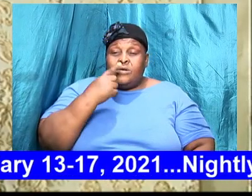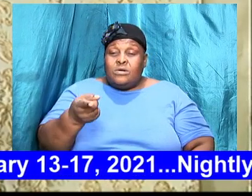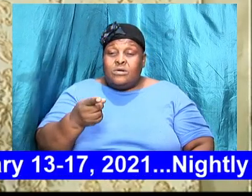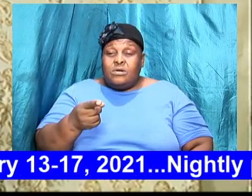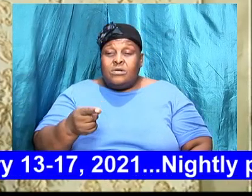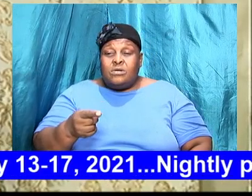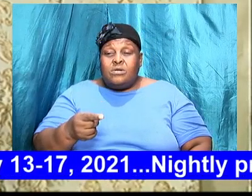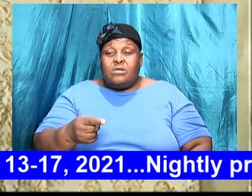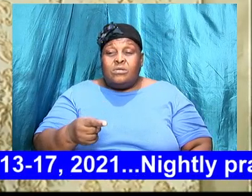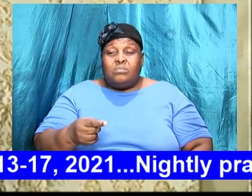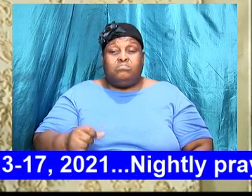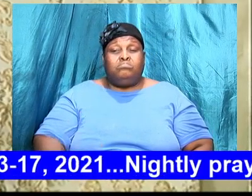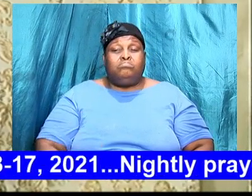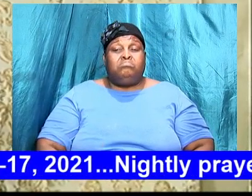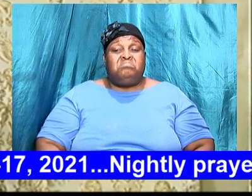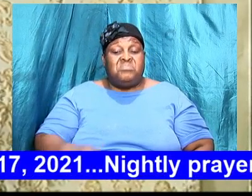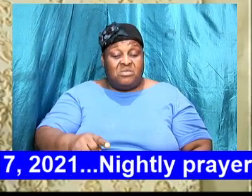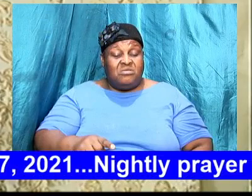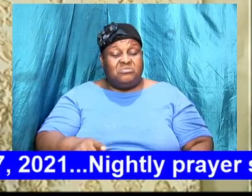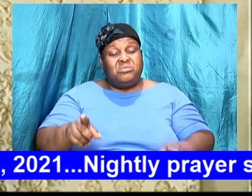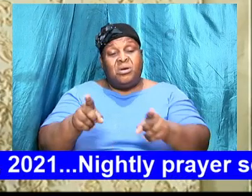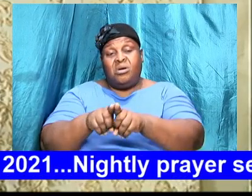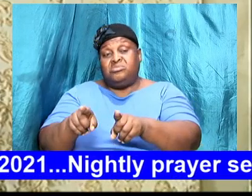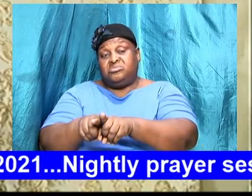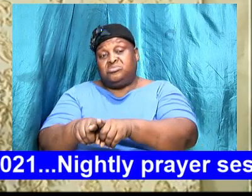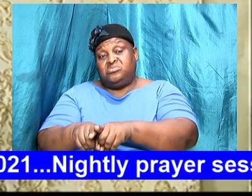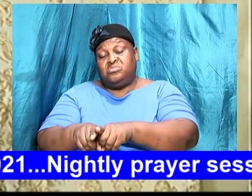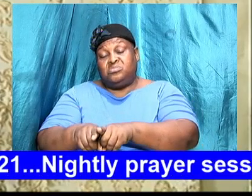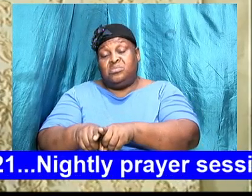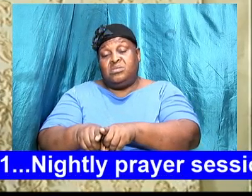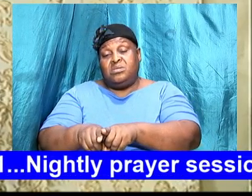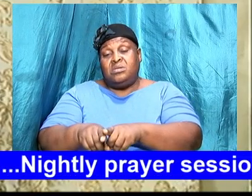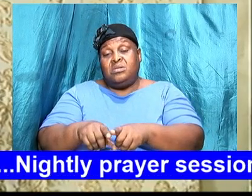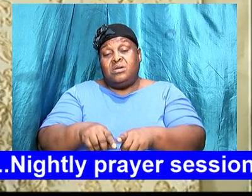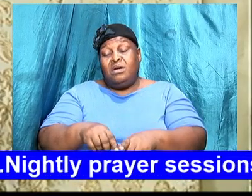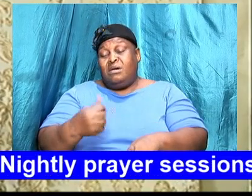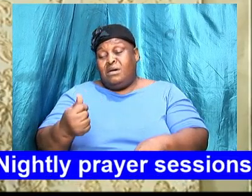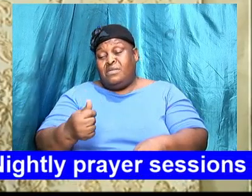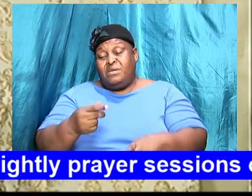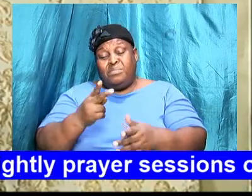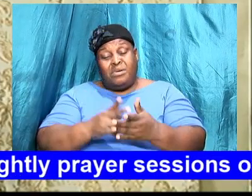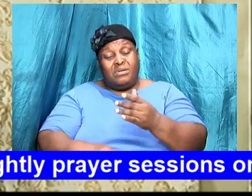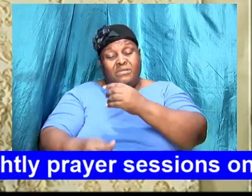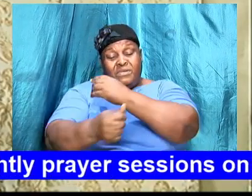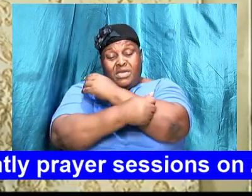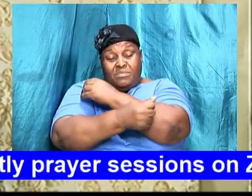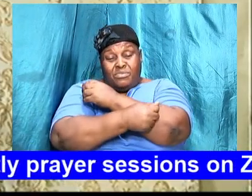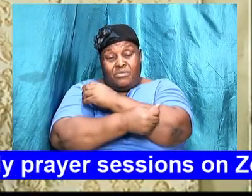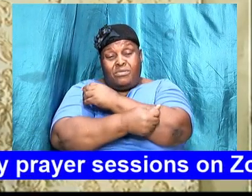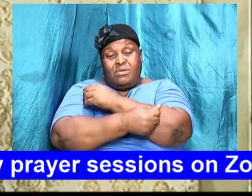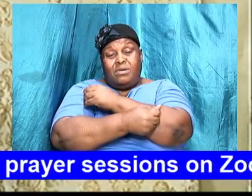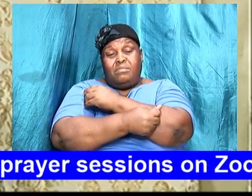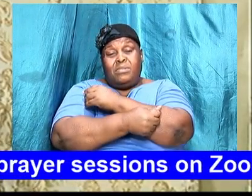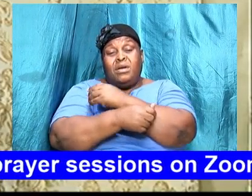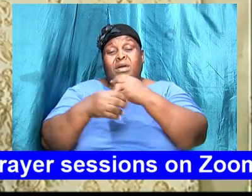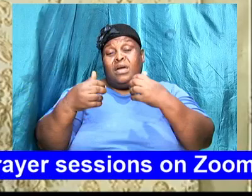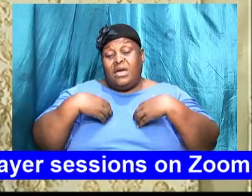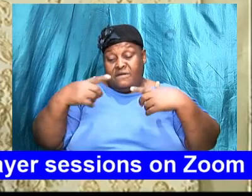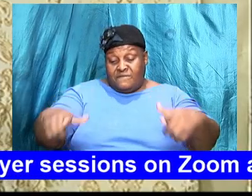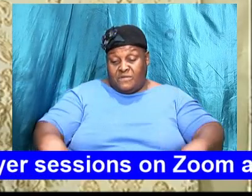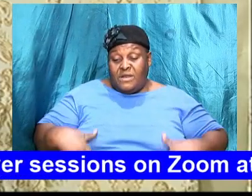so this was also another part of what Abraham had to deal with knowing the